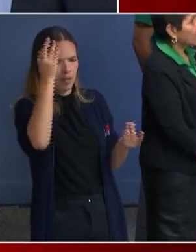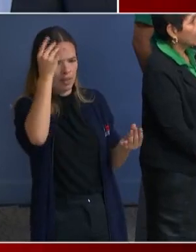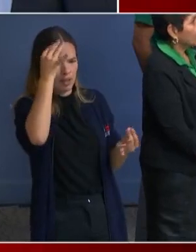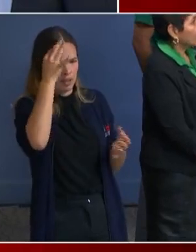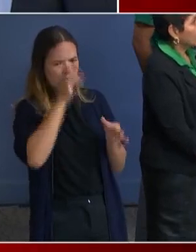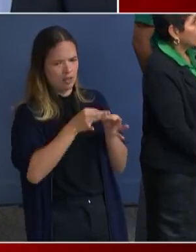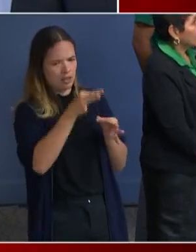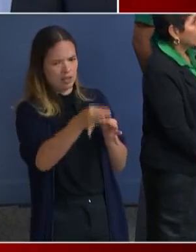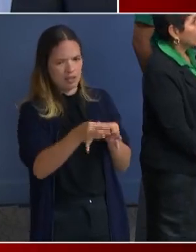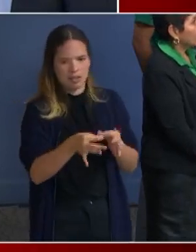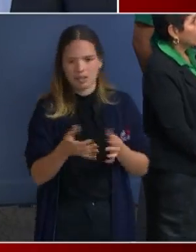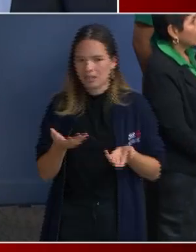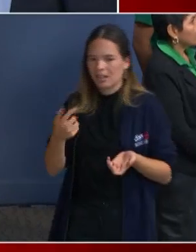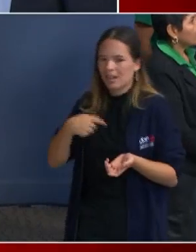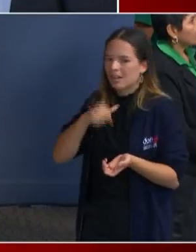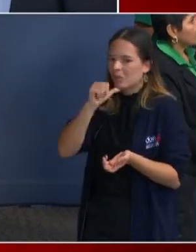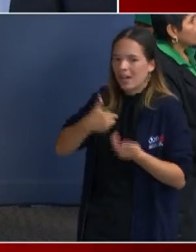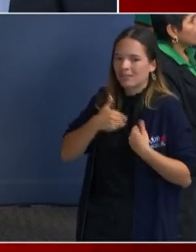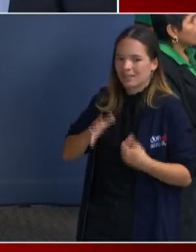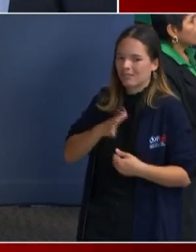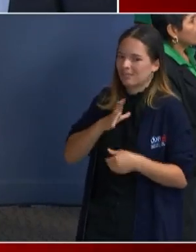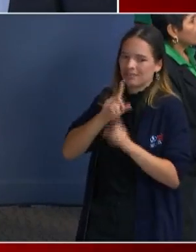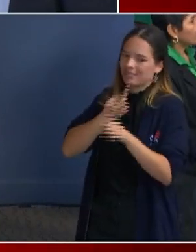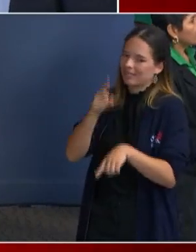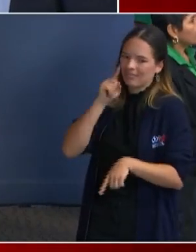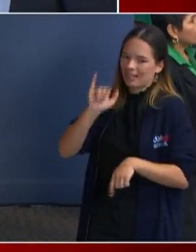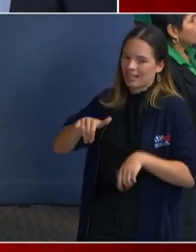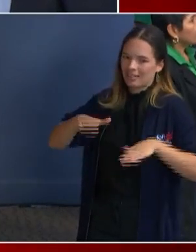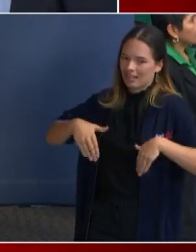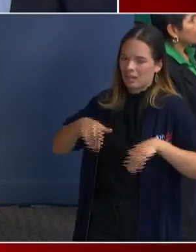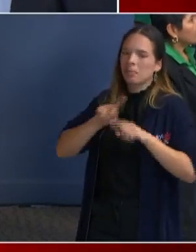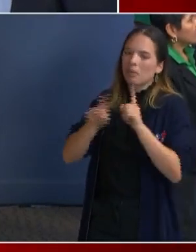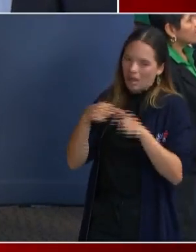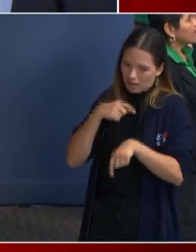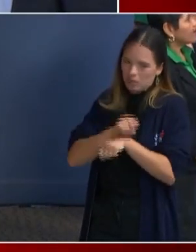official response to that, but we've been working together since day one.